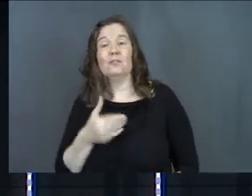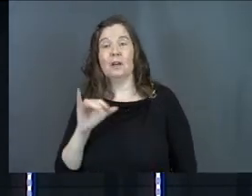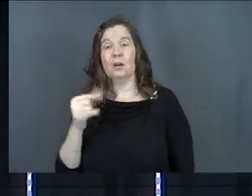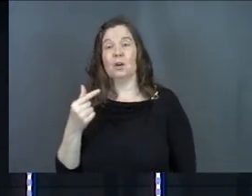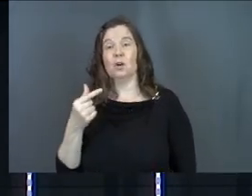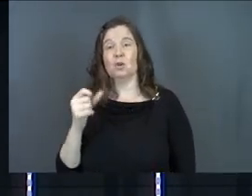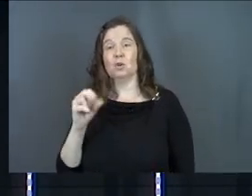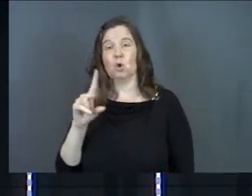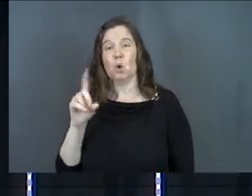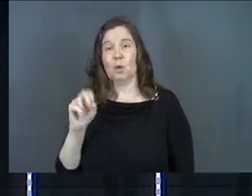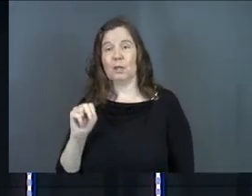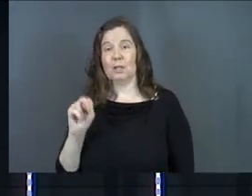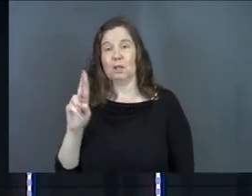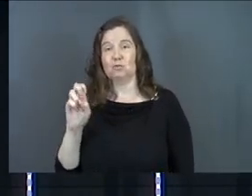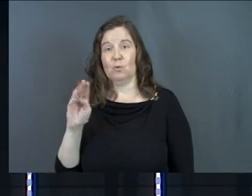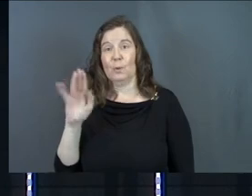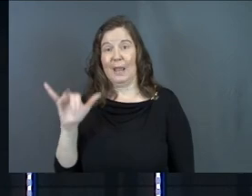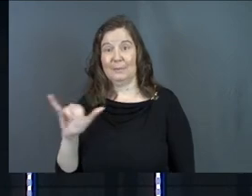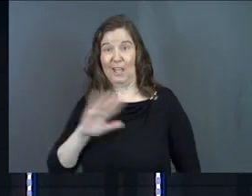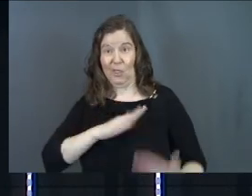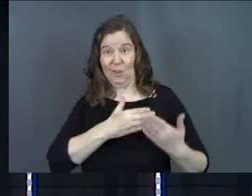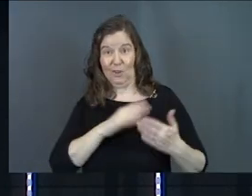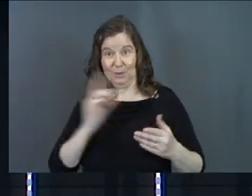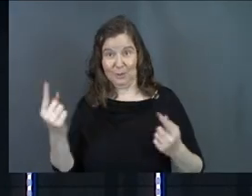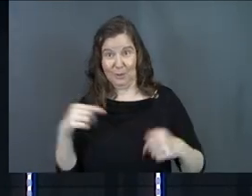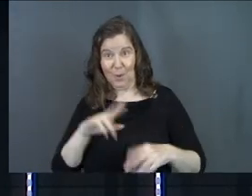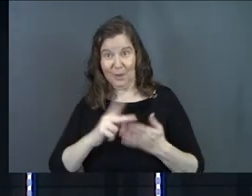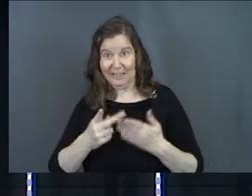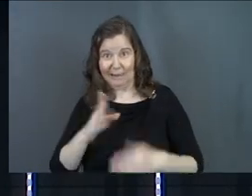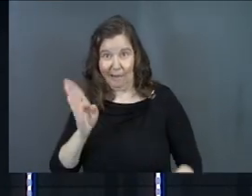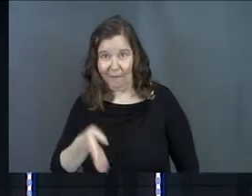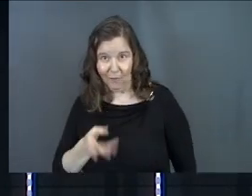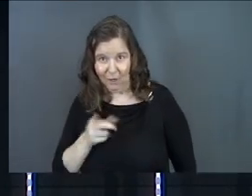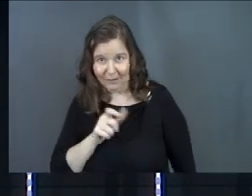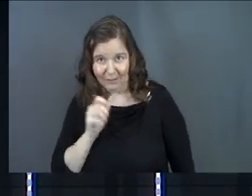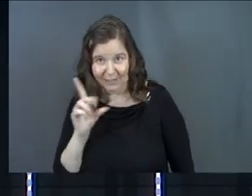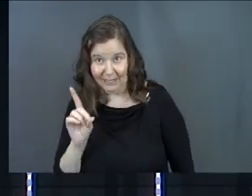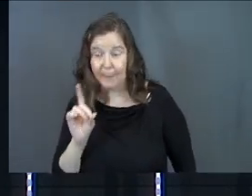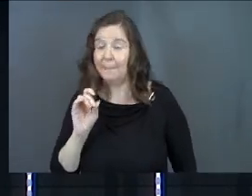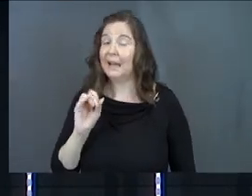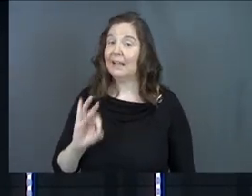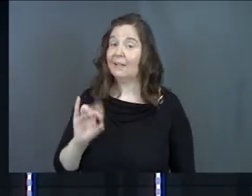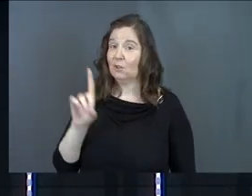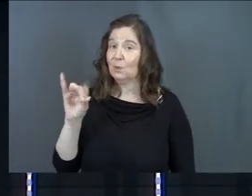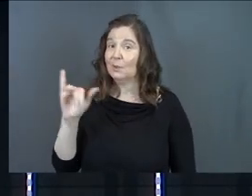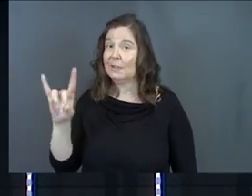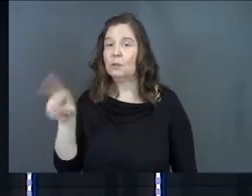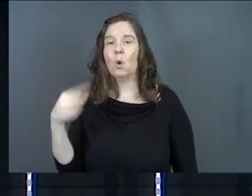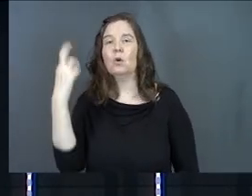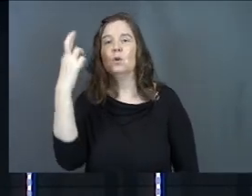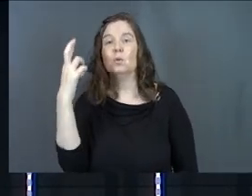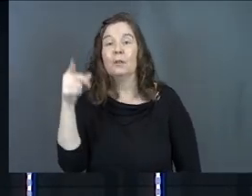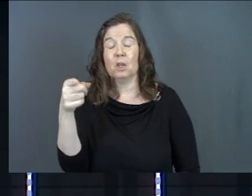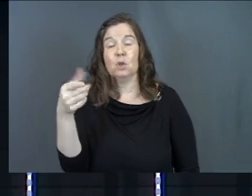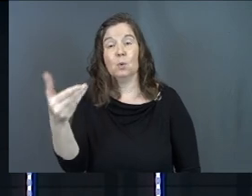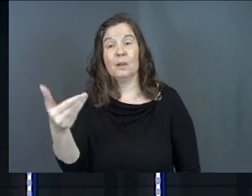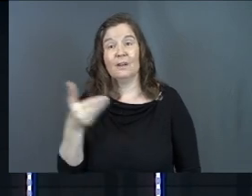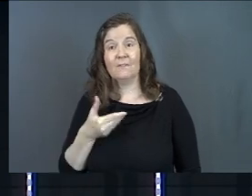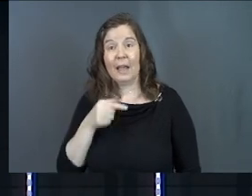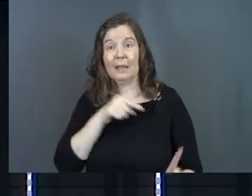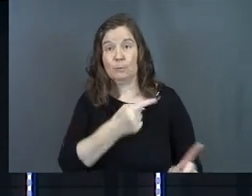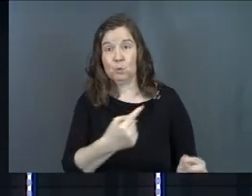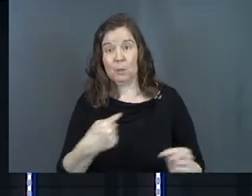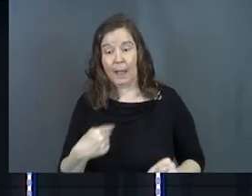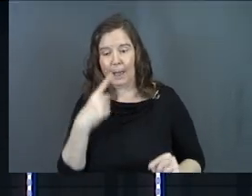Gordon Ramsay over to your kitchen, right? Like ever. But if you ever did, if you ever did, the only reason that you would ever